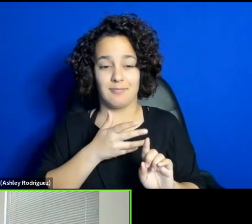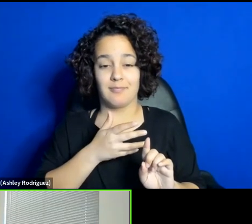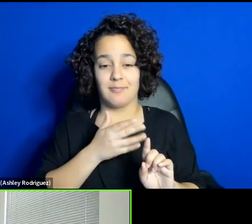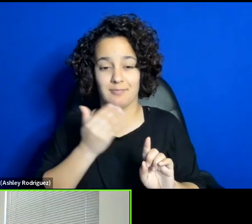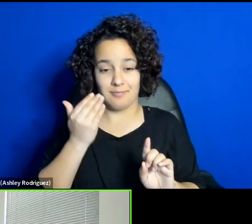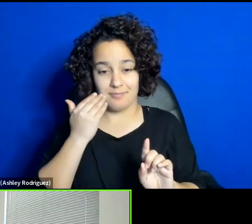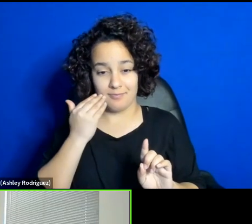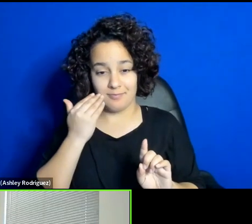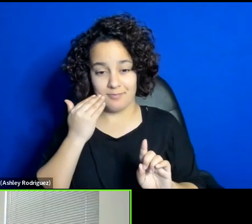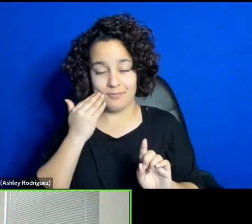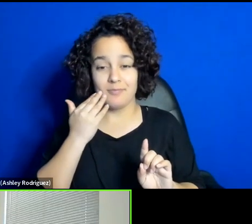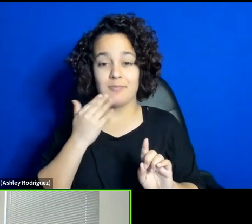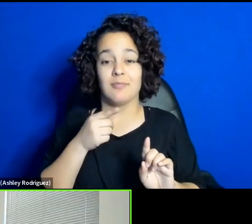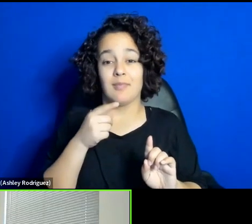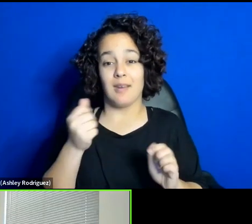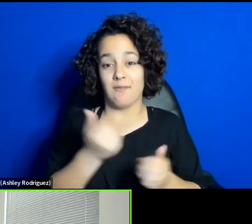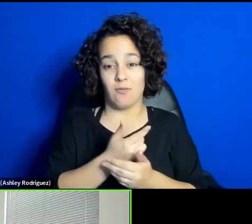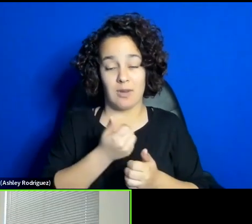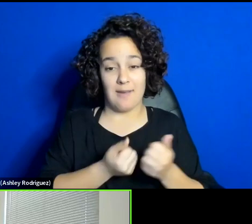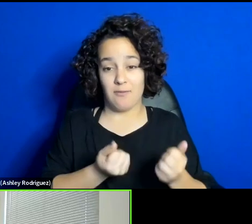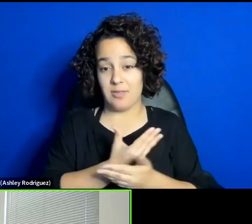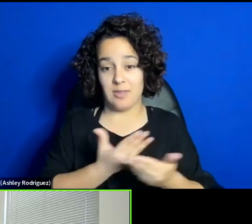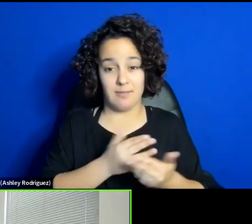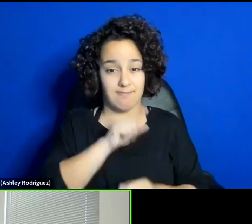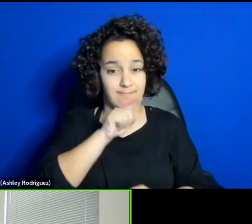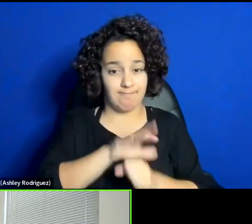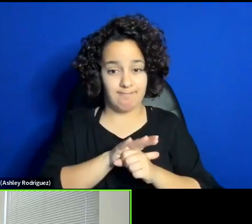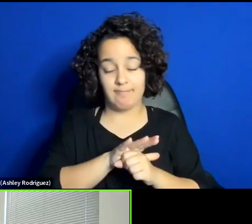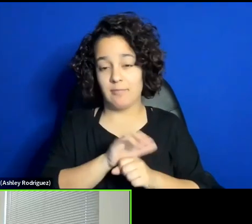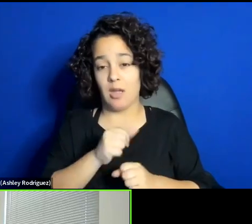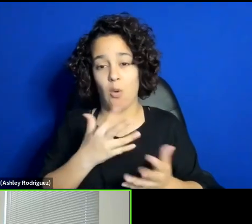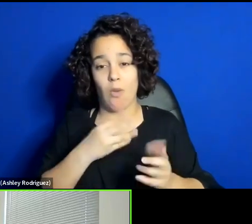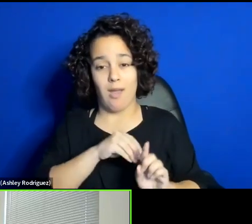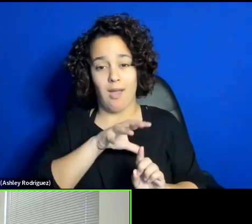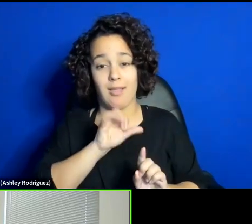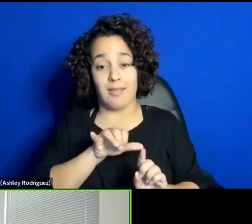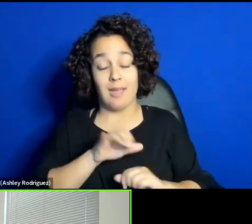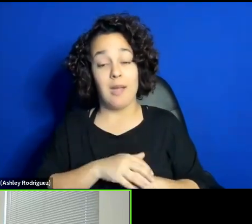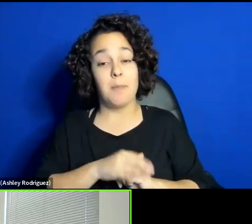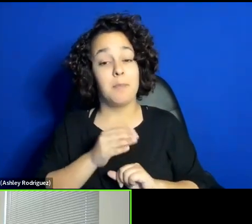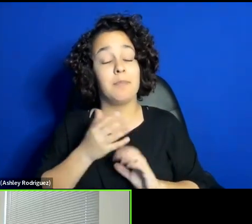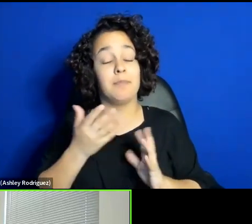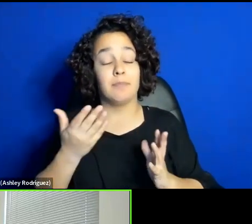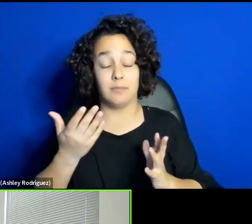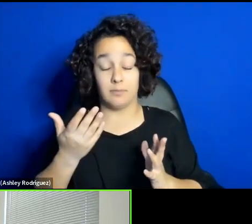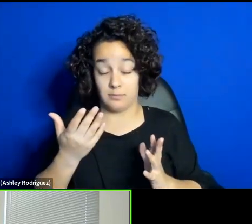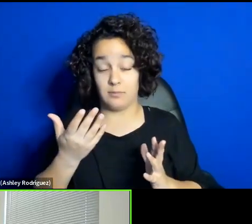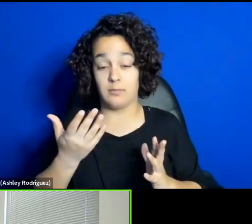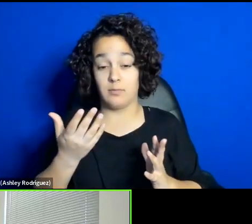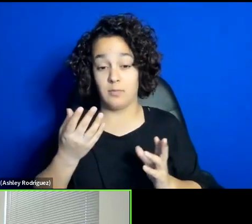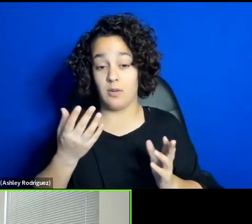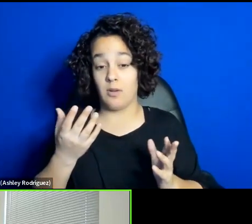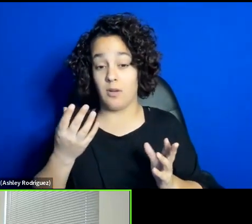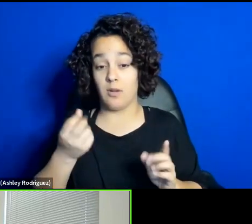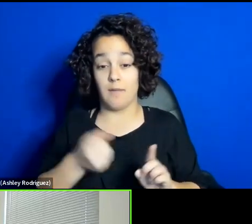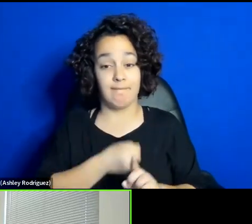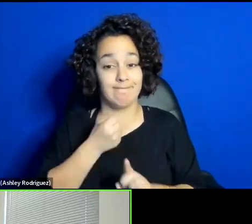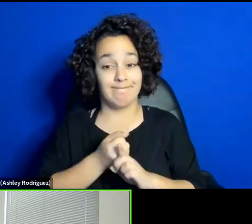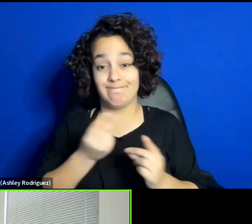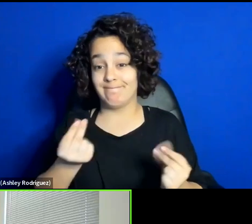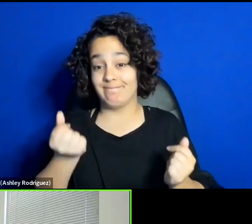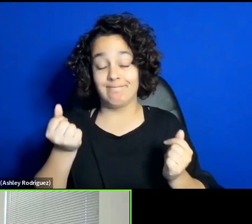committed, because otherwise, before you know it, you are in all kinds of territories